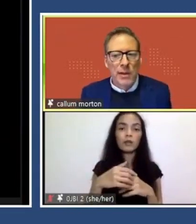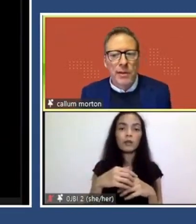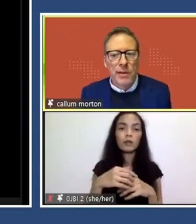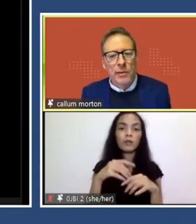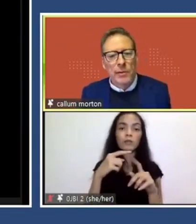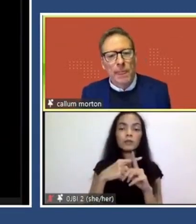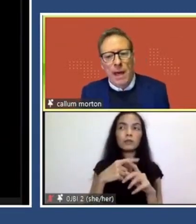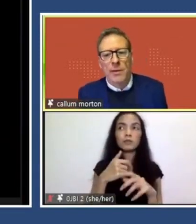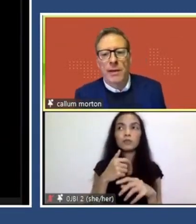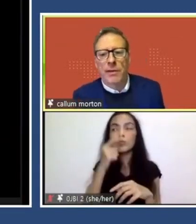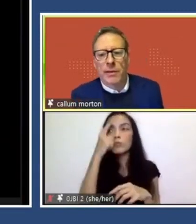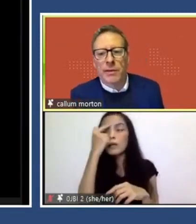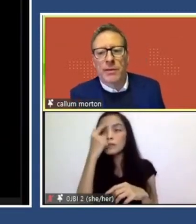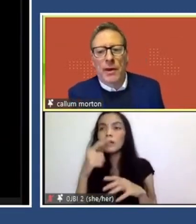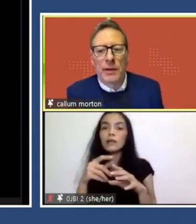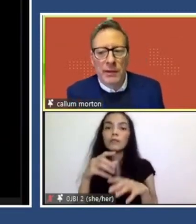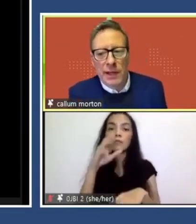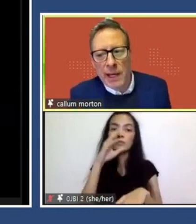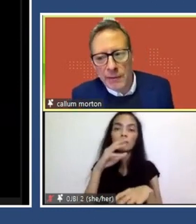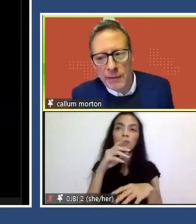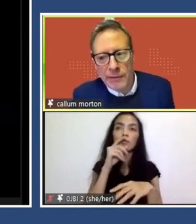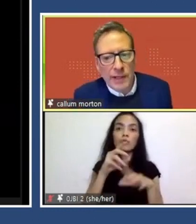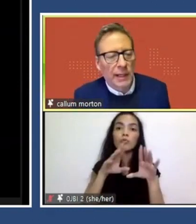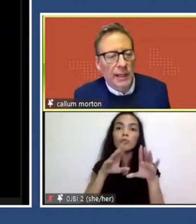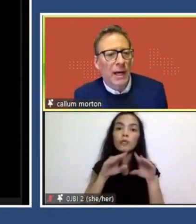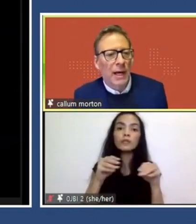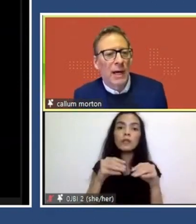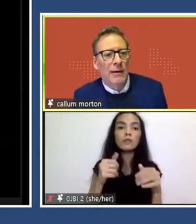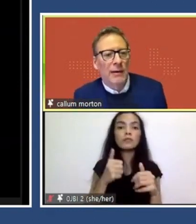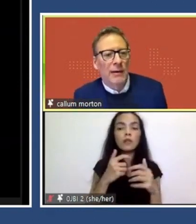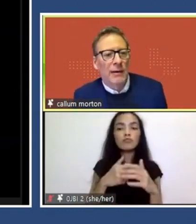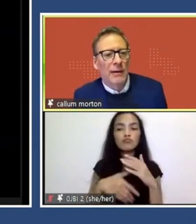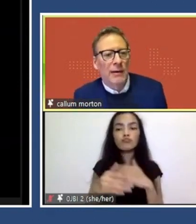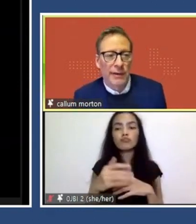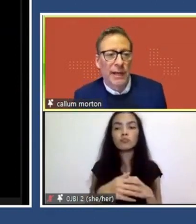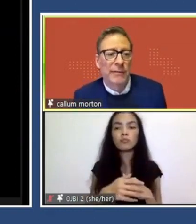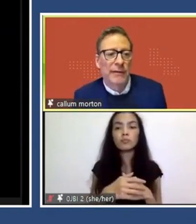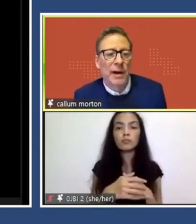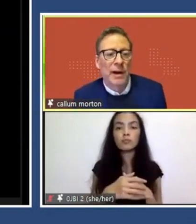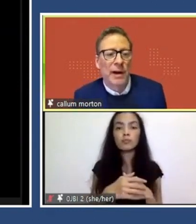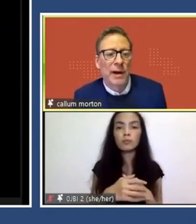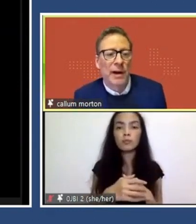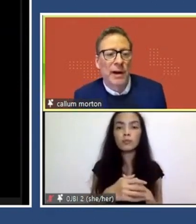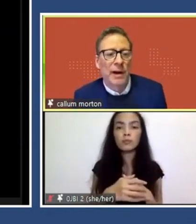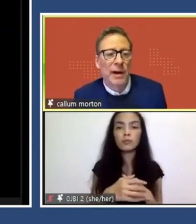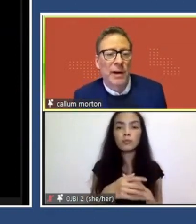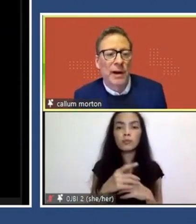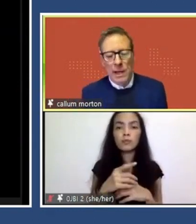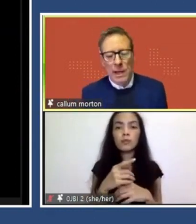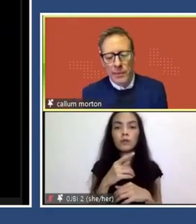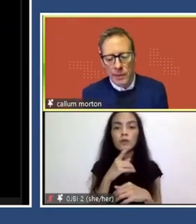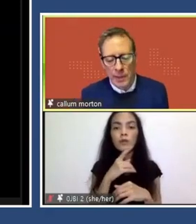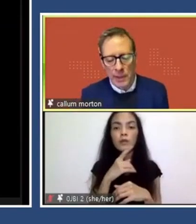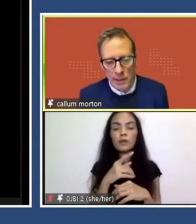So how does the only dedicated fine art lab, so there's all those